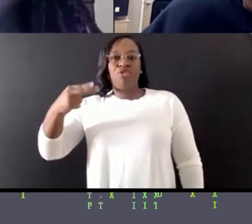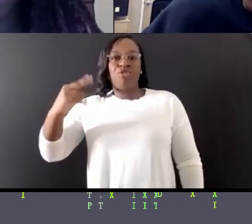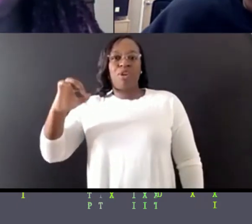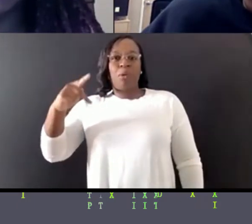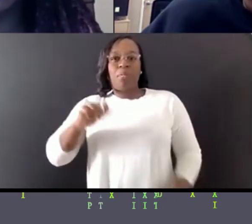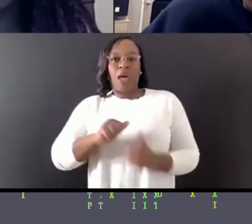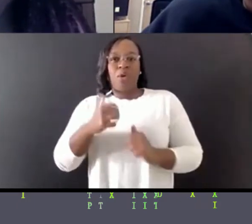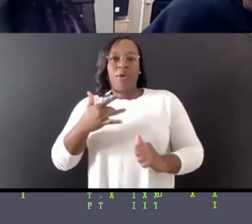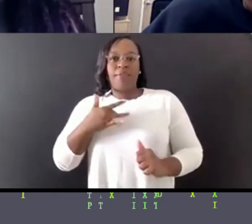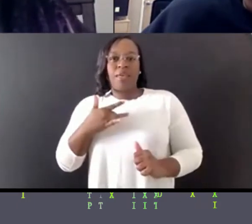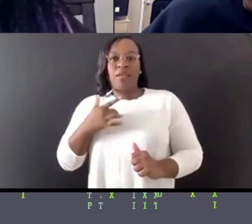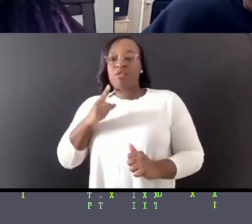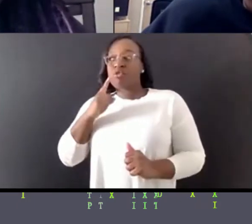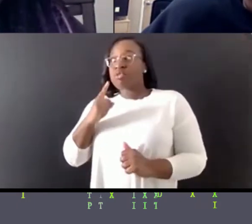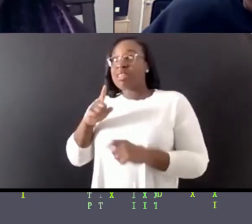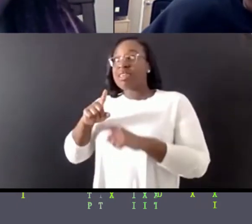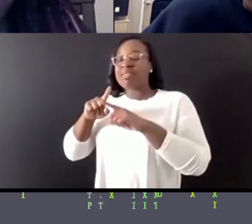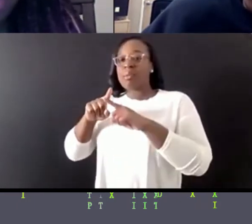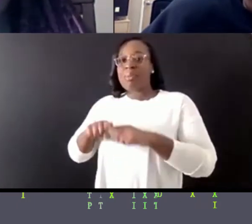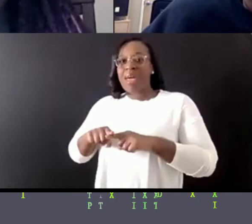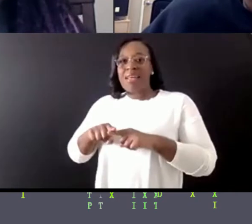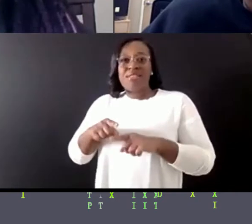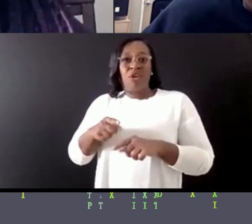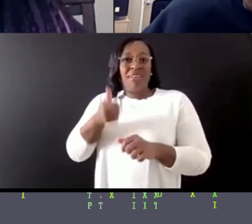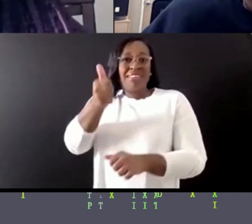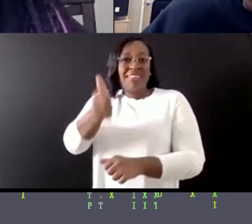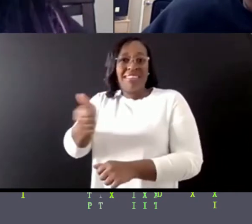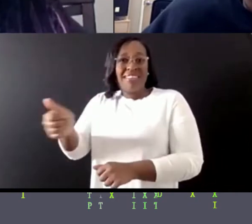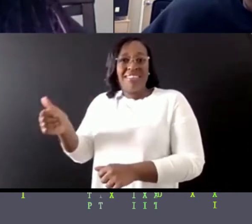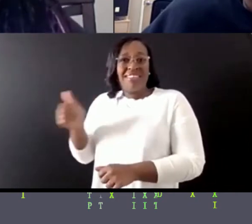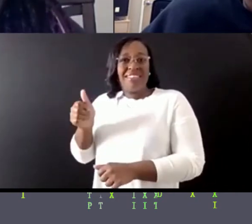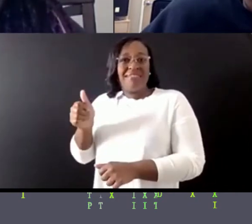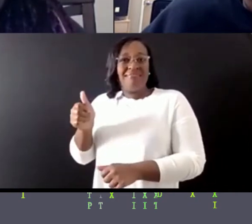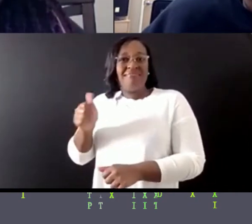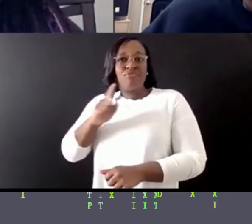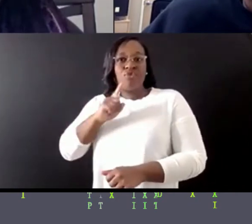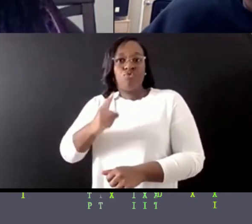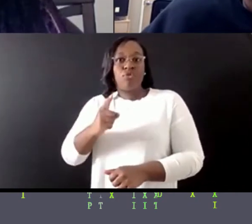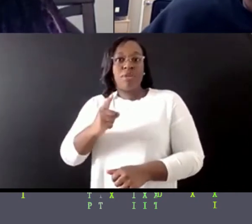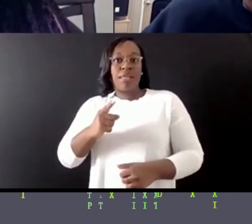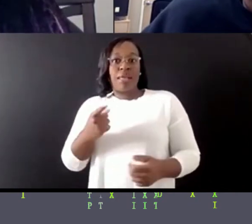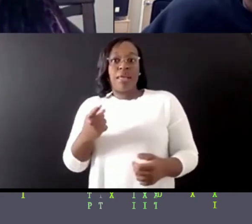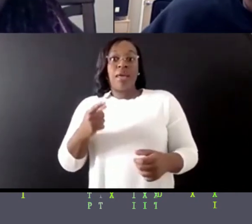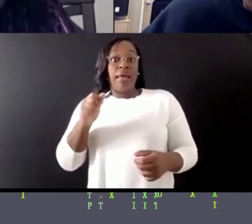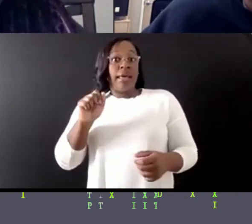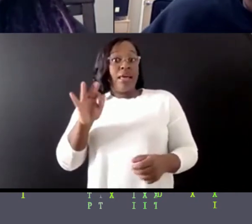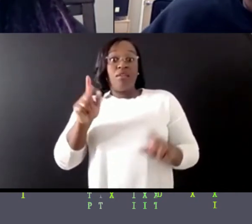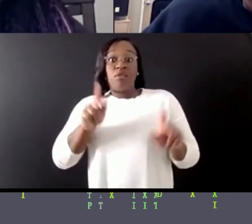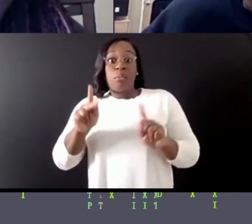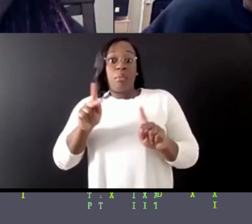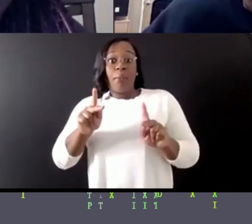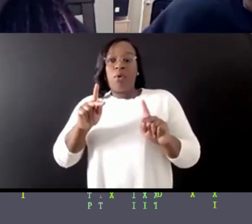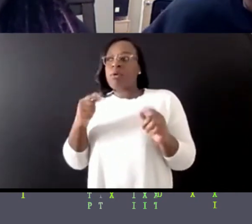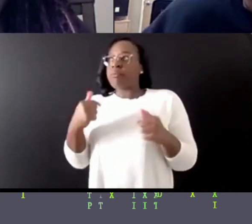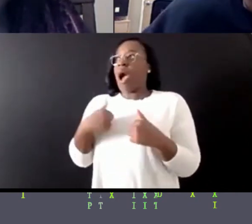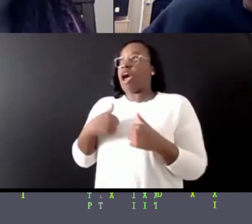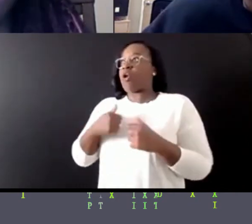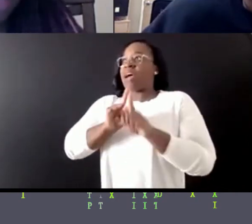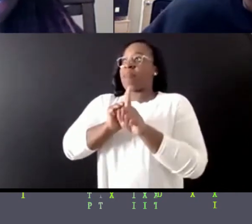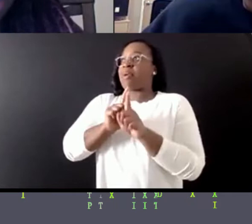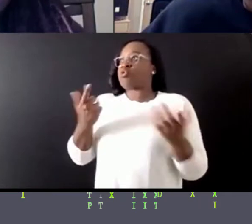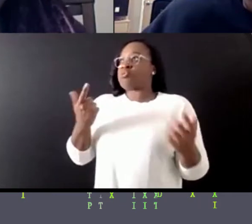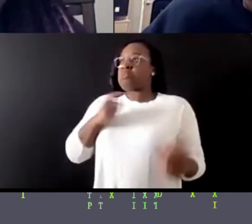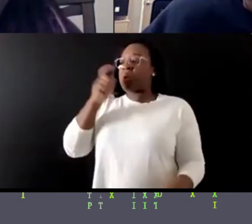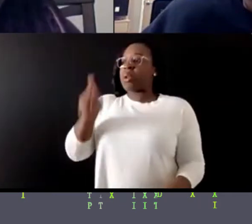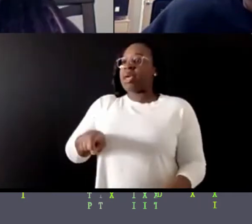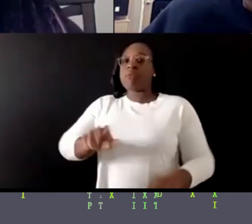um, when I do like tell friends who don't have any at all. I'll literally force them by hand if they go get you one, because you're going to need it, right? Everybody